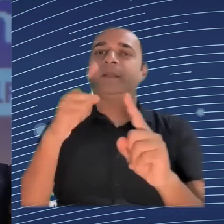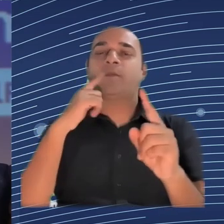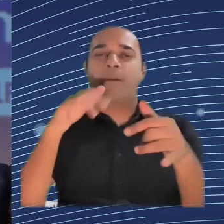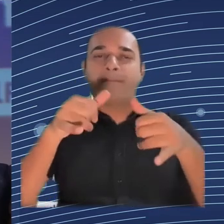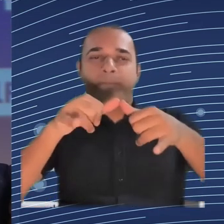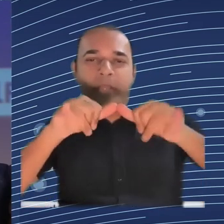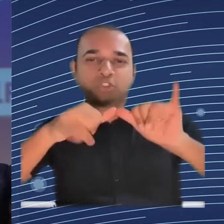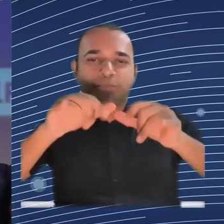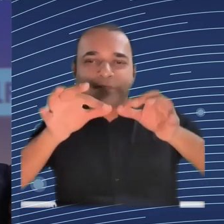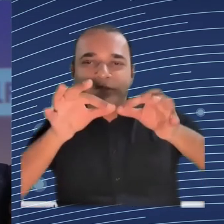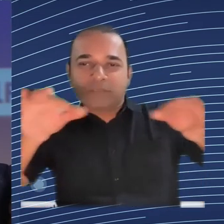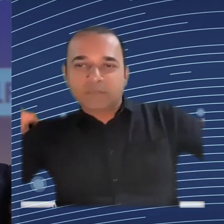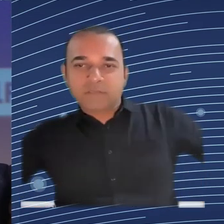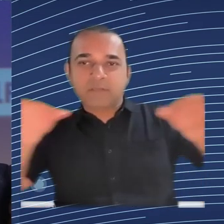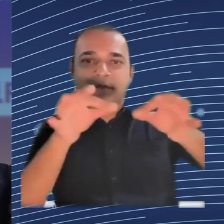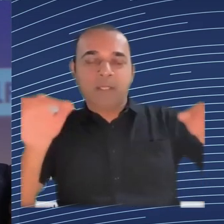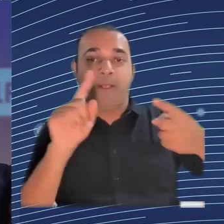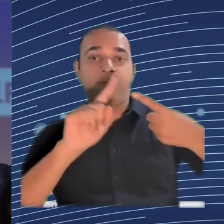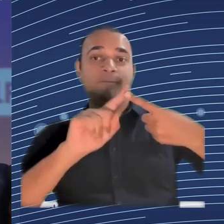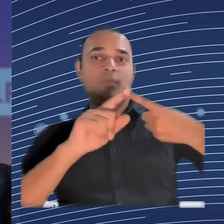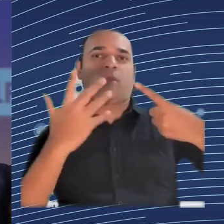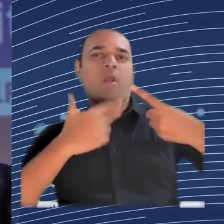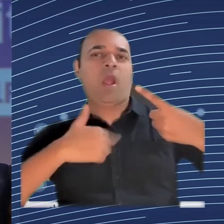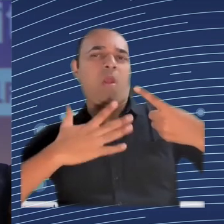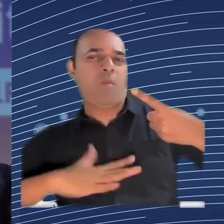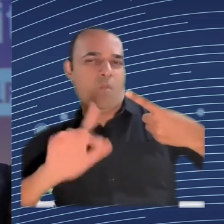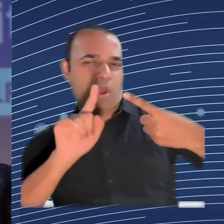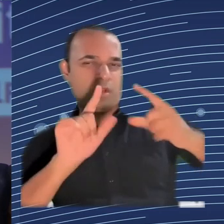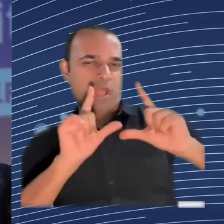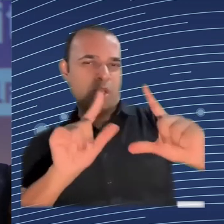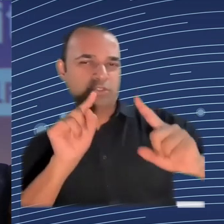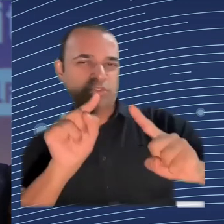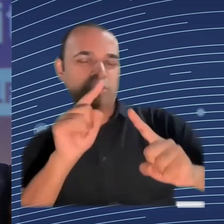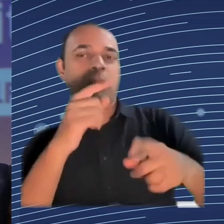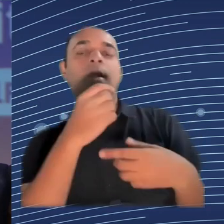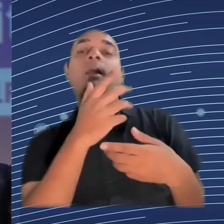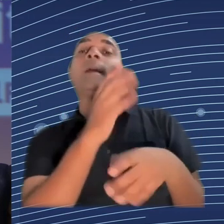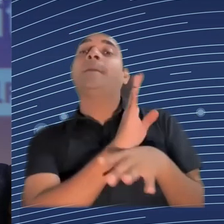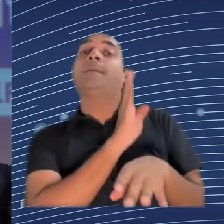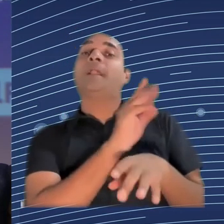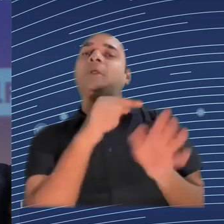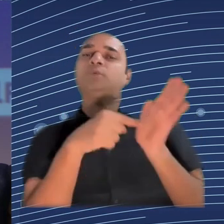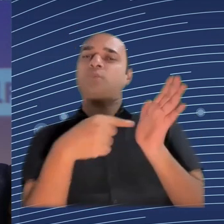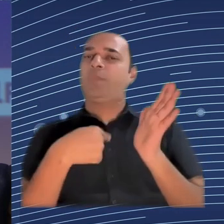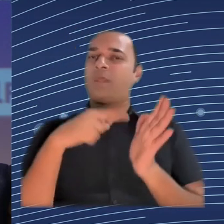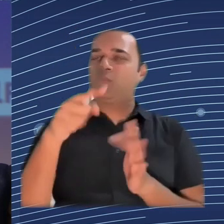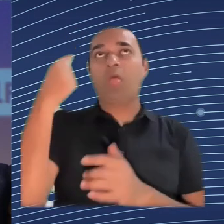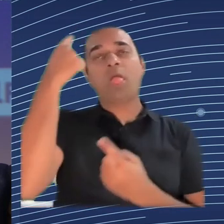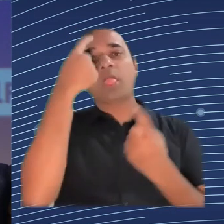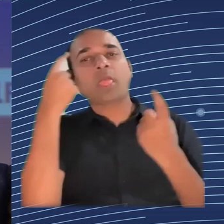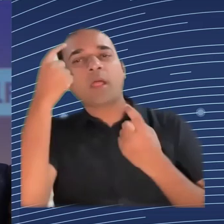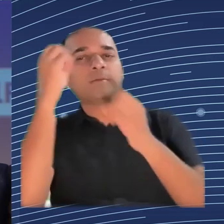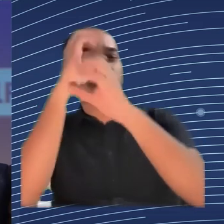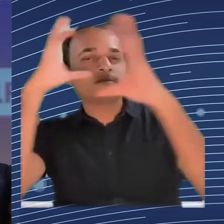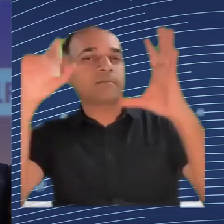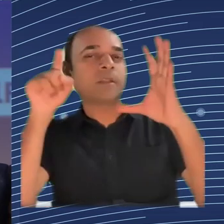Show me, show me which aspects of AI ethics are especially impactful to your company. Is it human oversight? Is it fairness? What